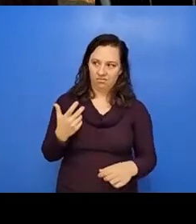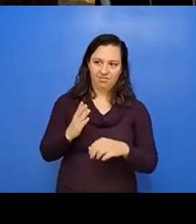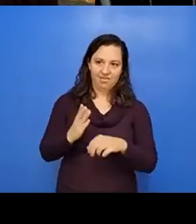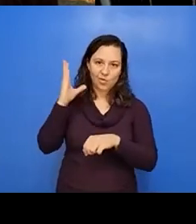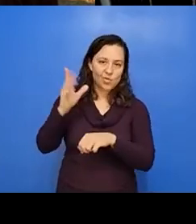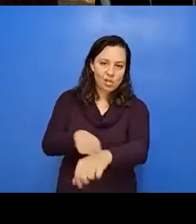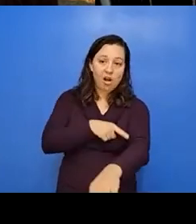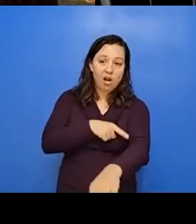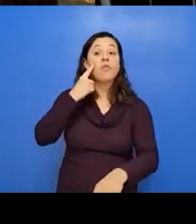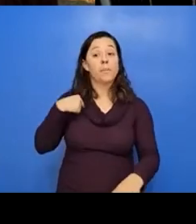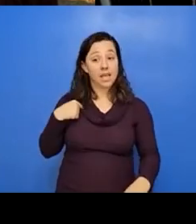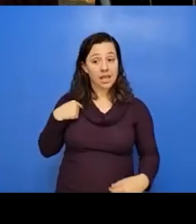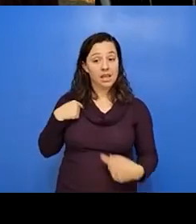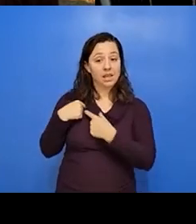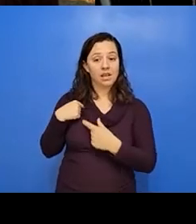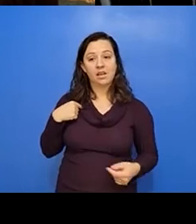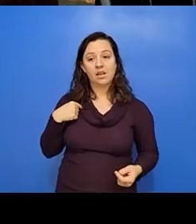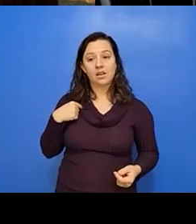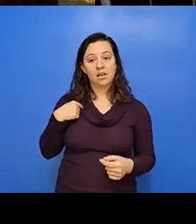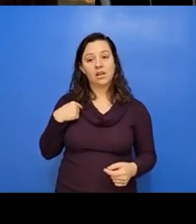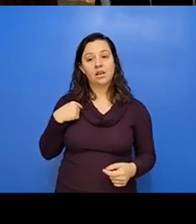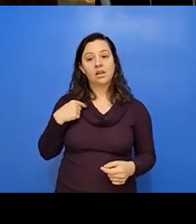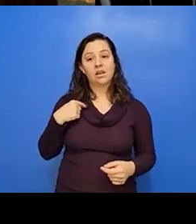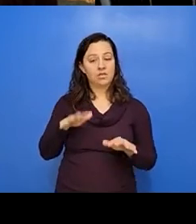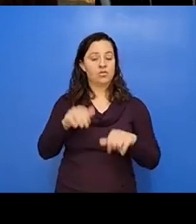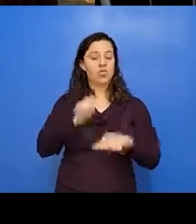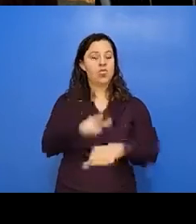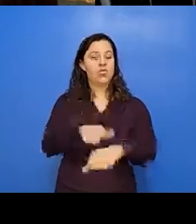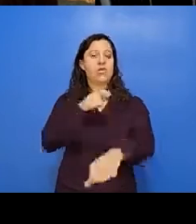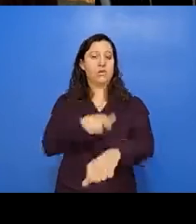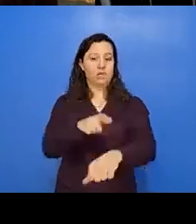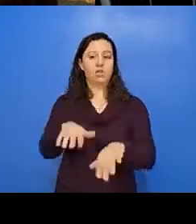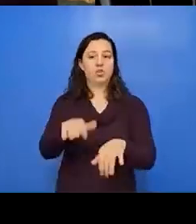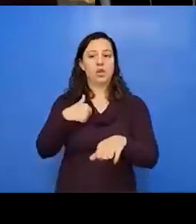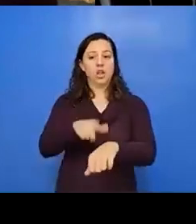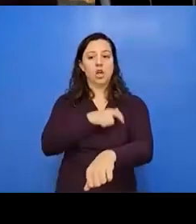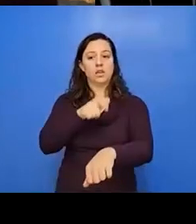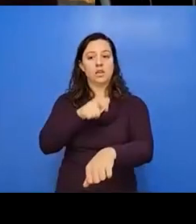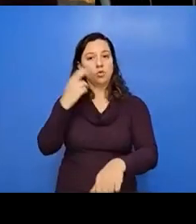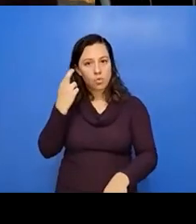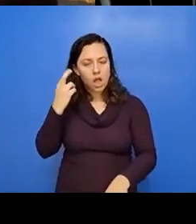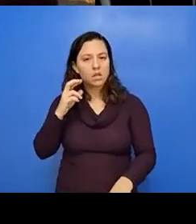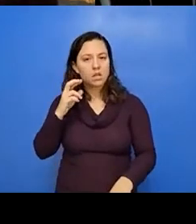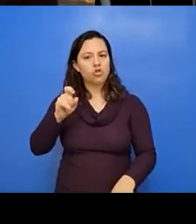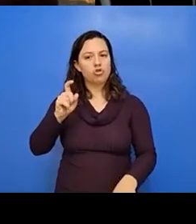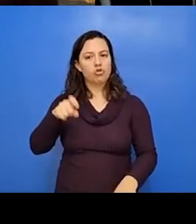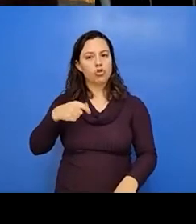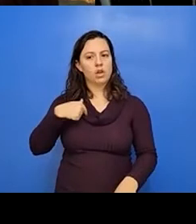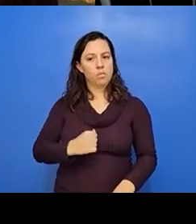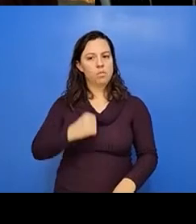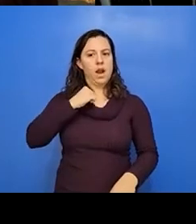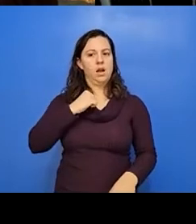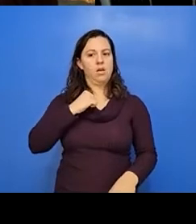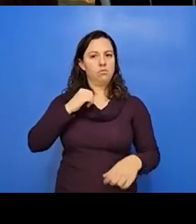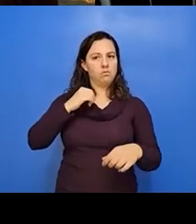I know for me, I, I took a long time to realize the pride that I should have in the relatives that taught